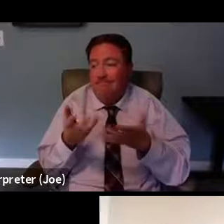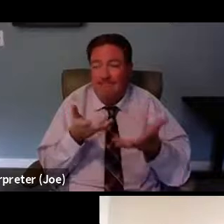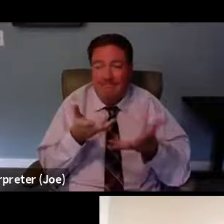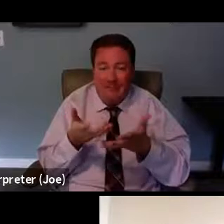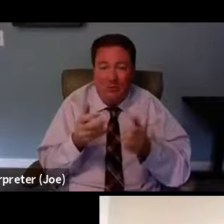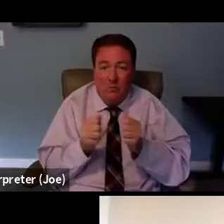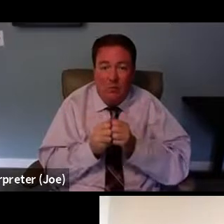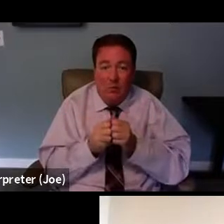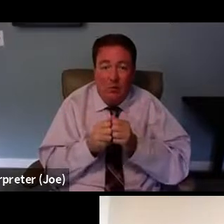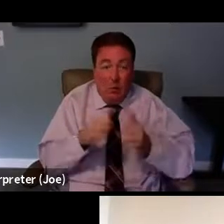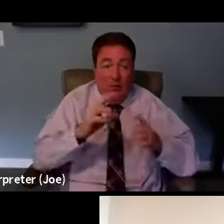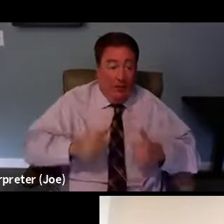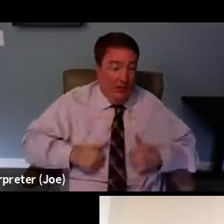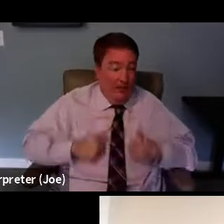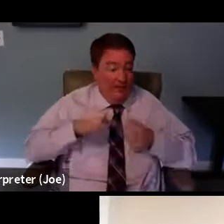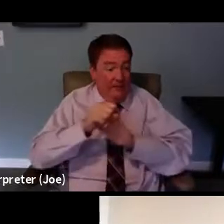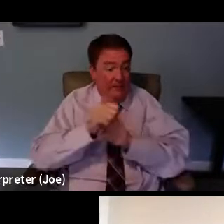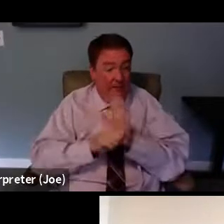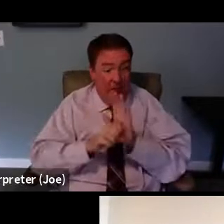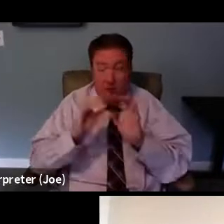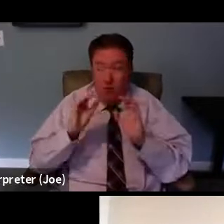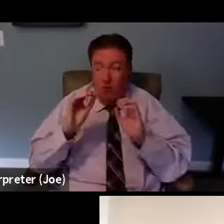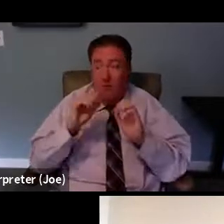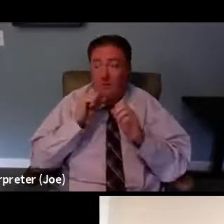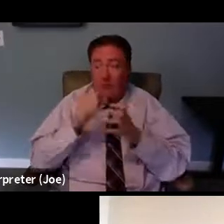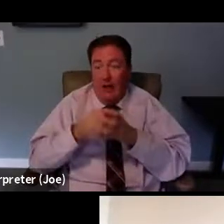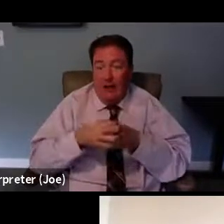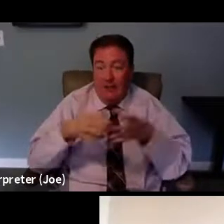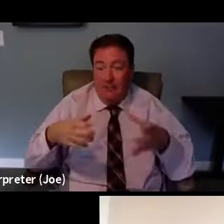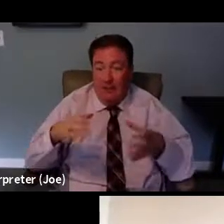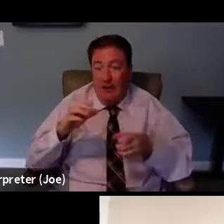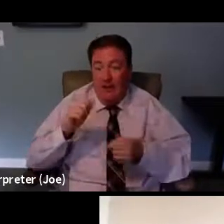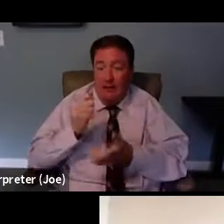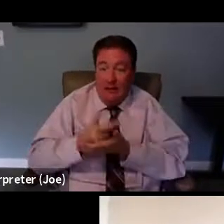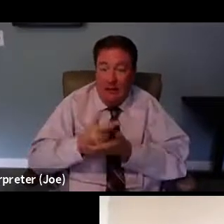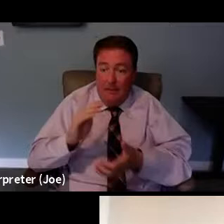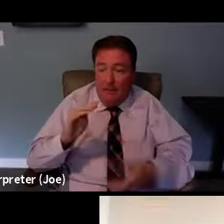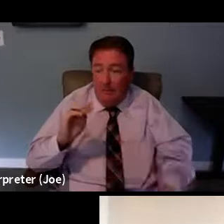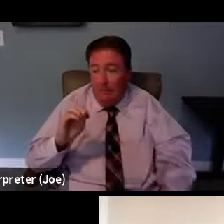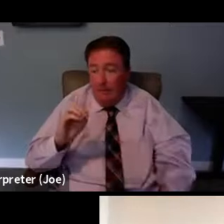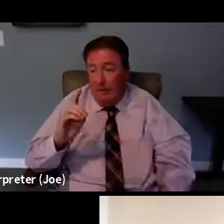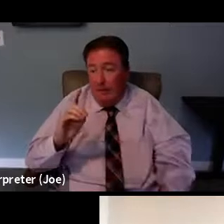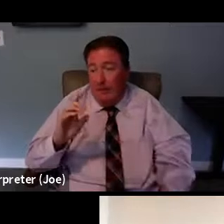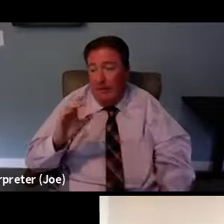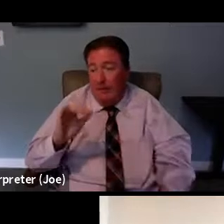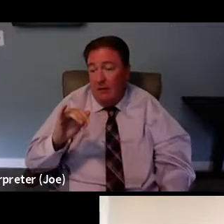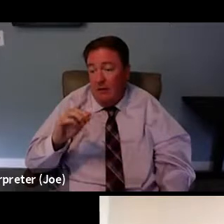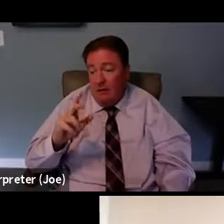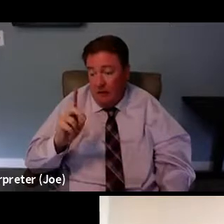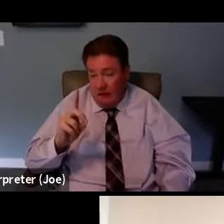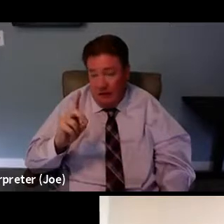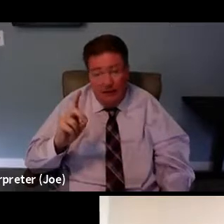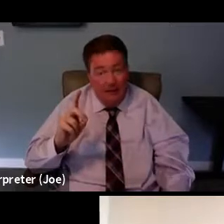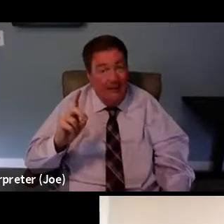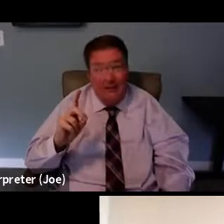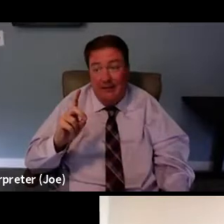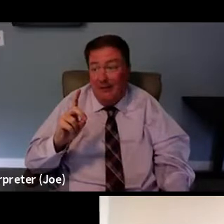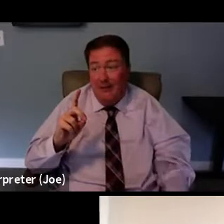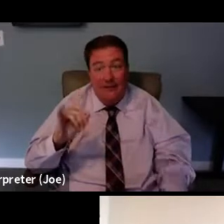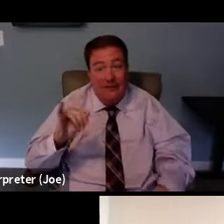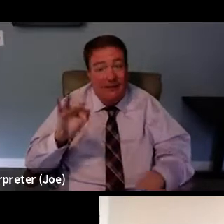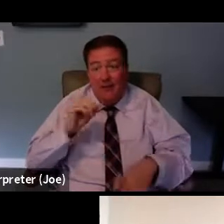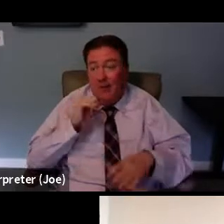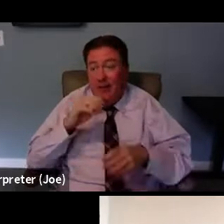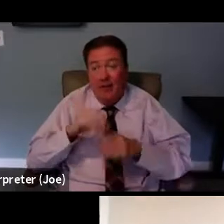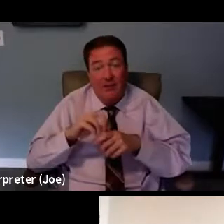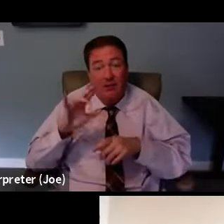not expanded, you know, as Christina also mentioned, the ability for these individuals, if they don't, if they're not in Ryan